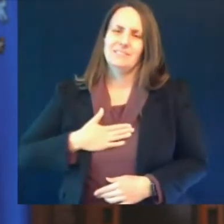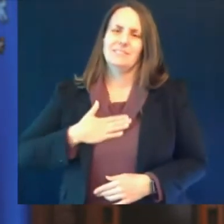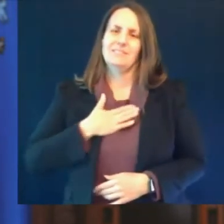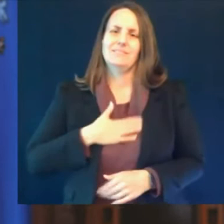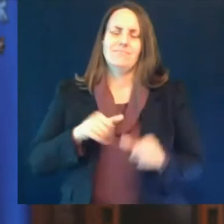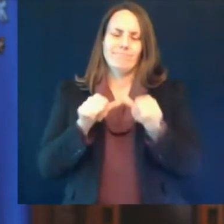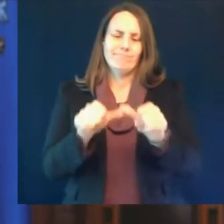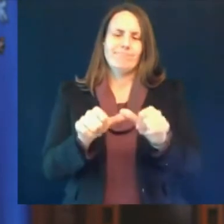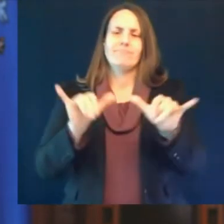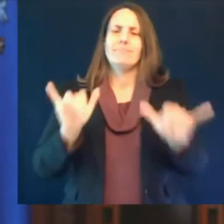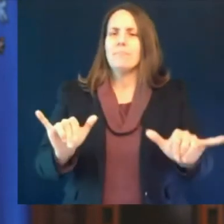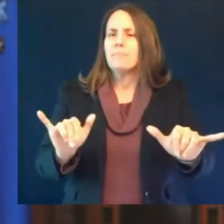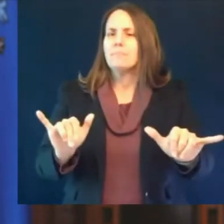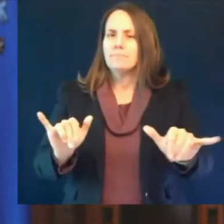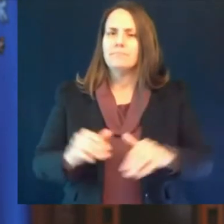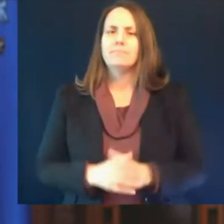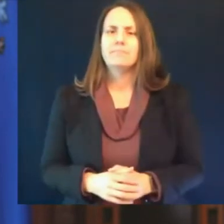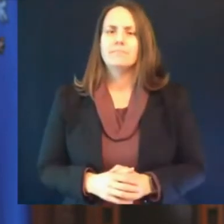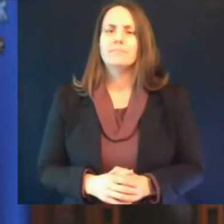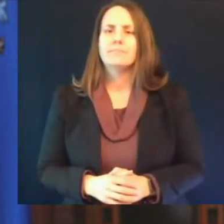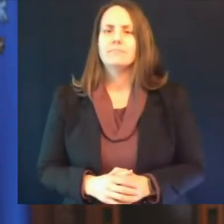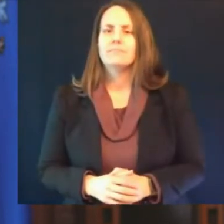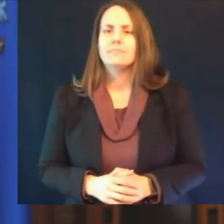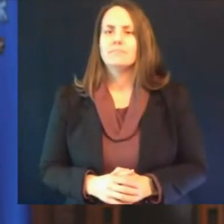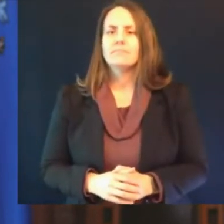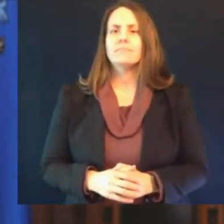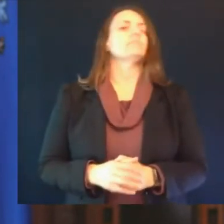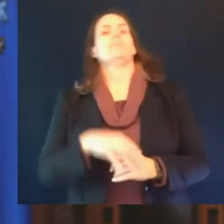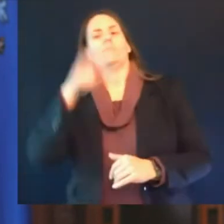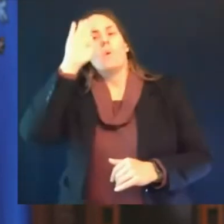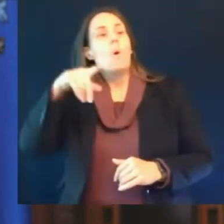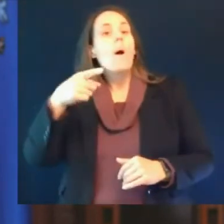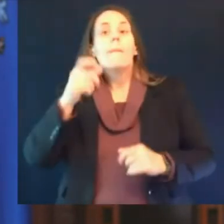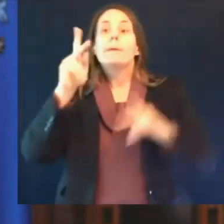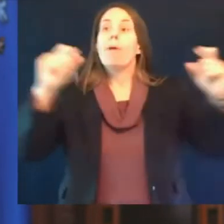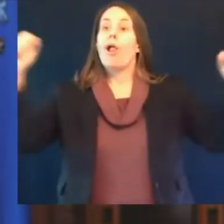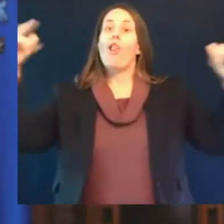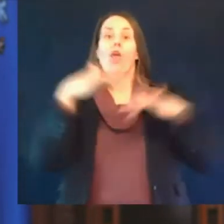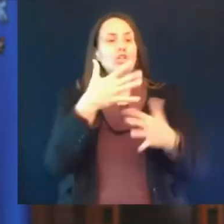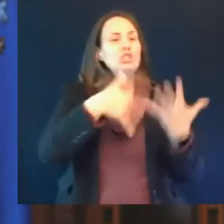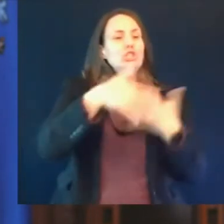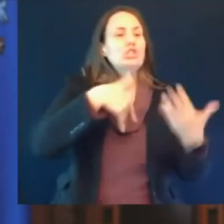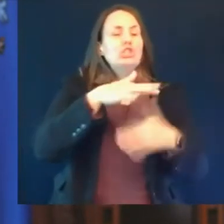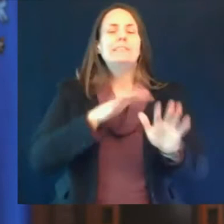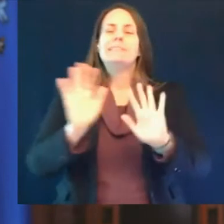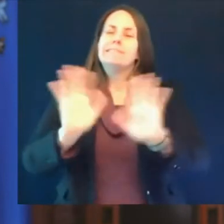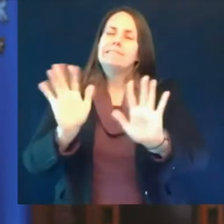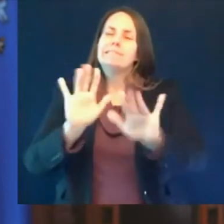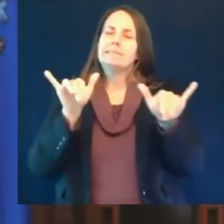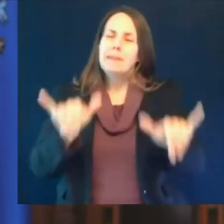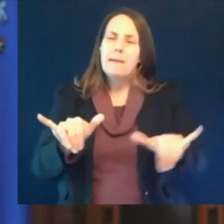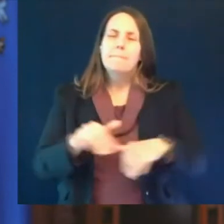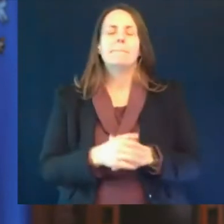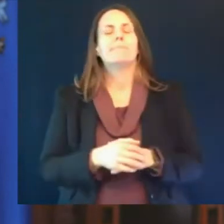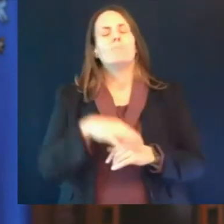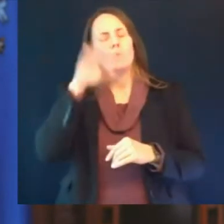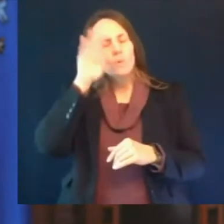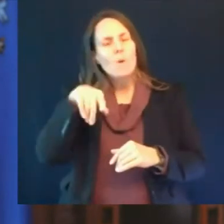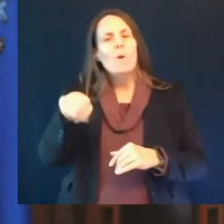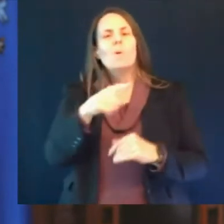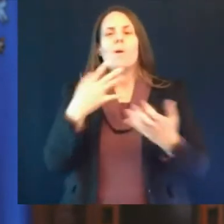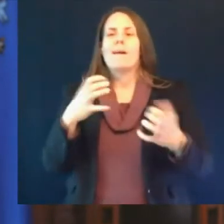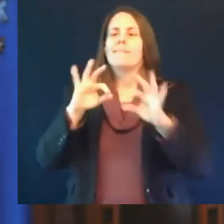multiple households and encourage all your friends and family to get vaccinated as soon as it's available to them